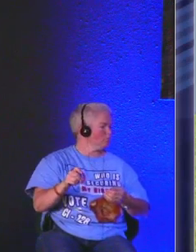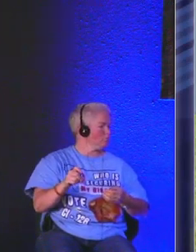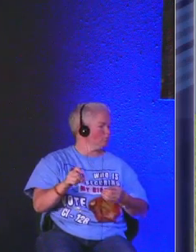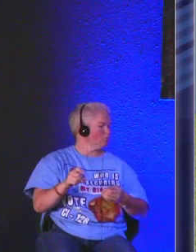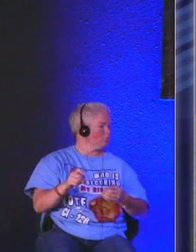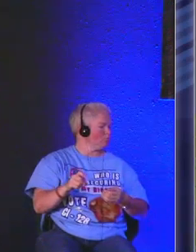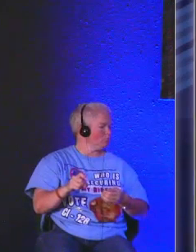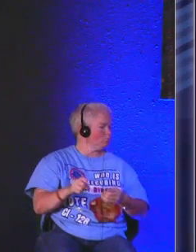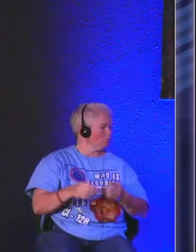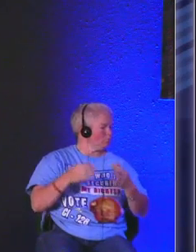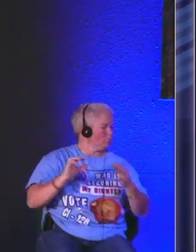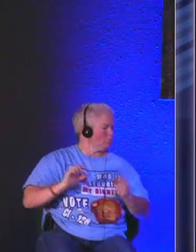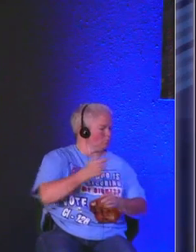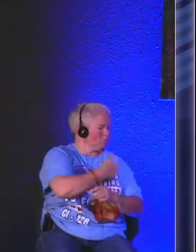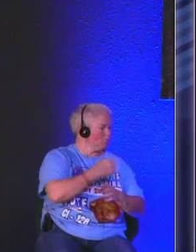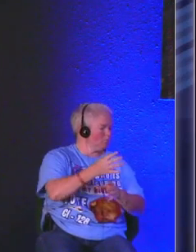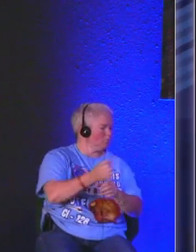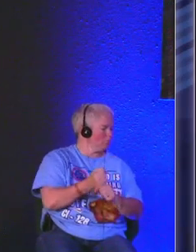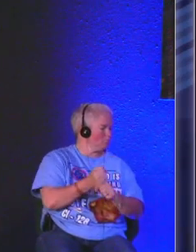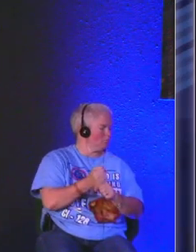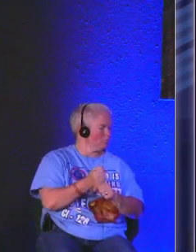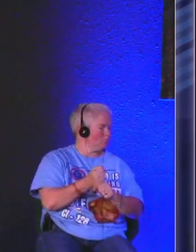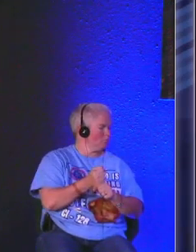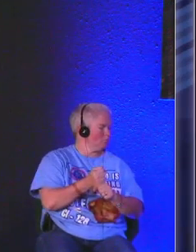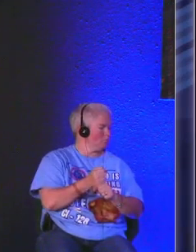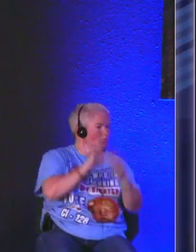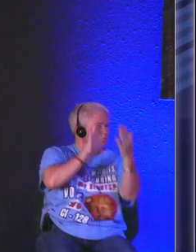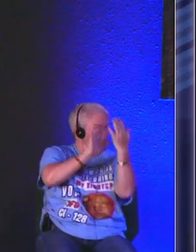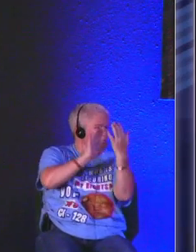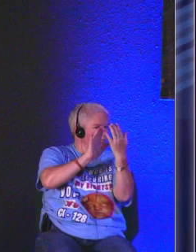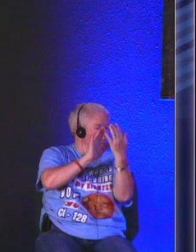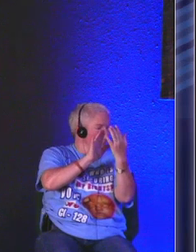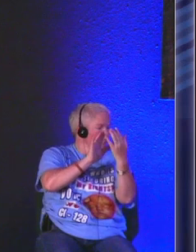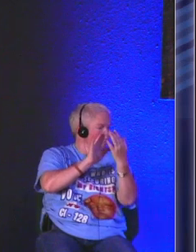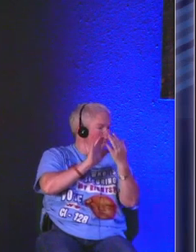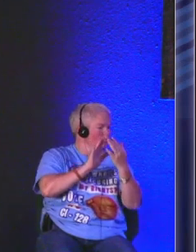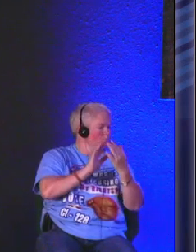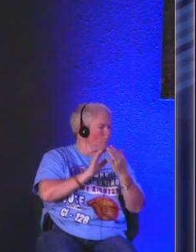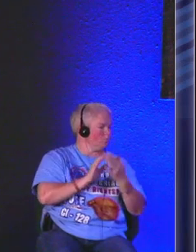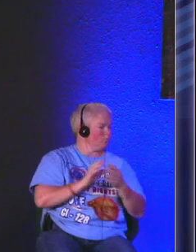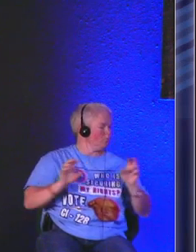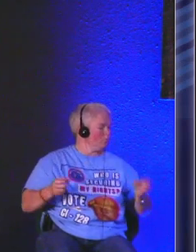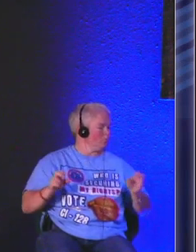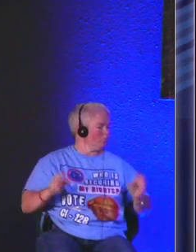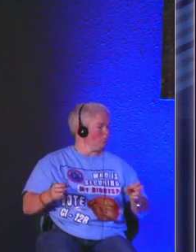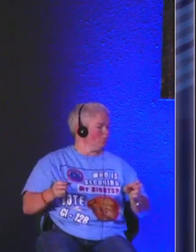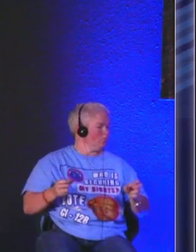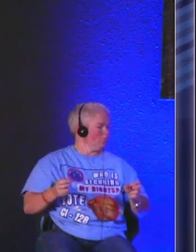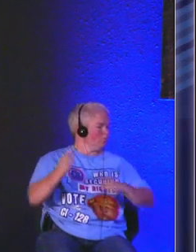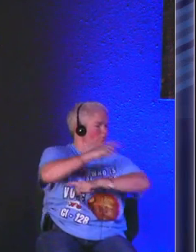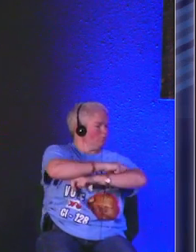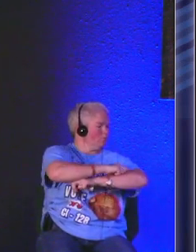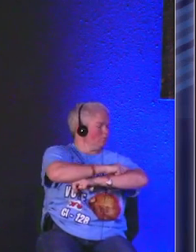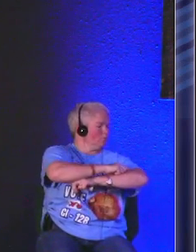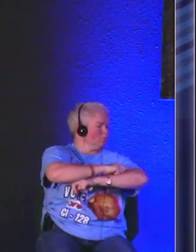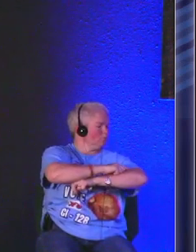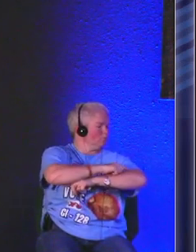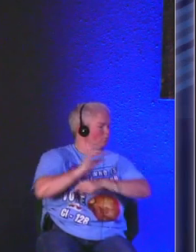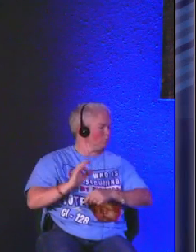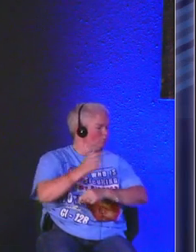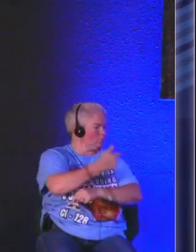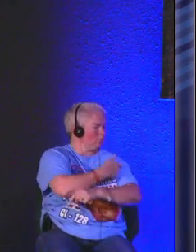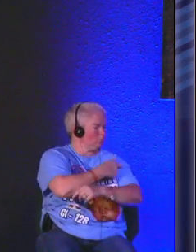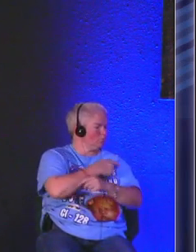so even though we get confronted by the enemy daily